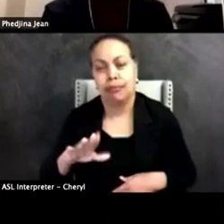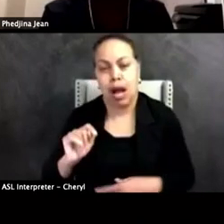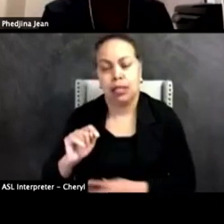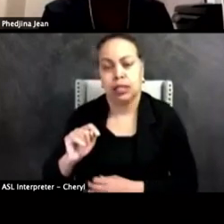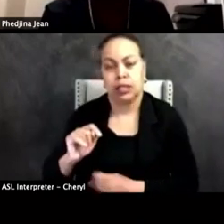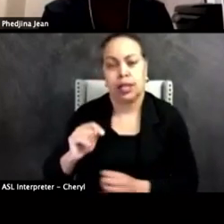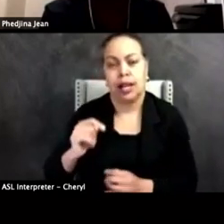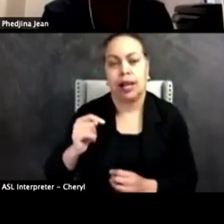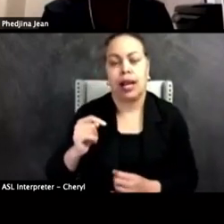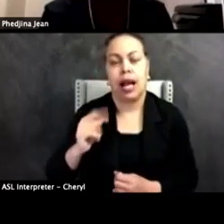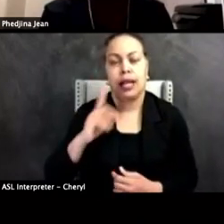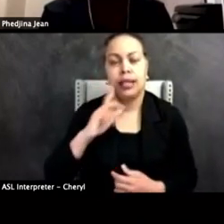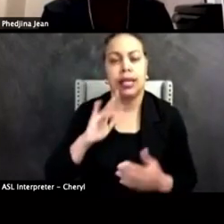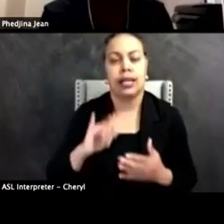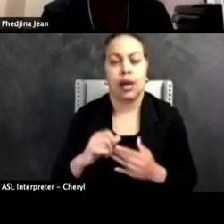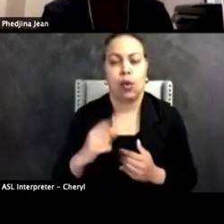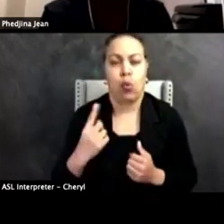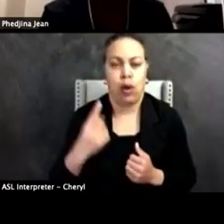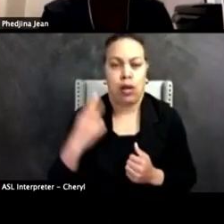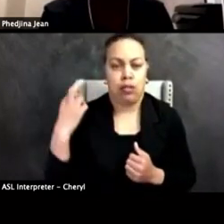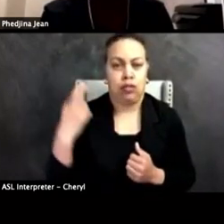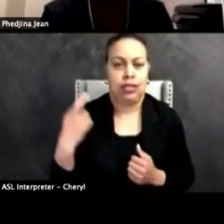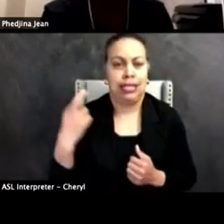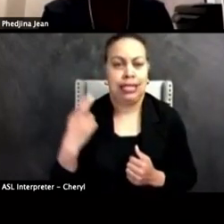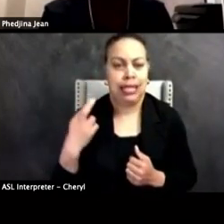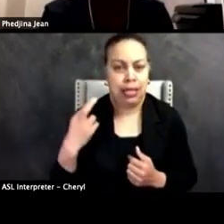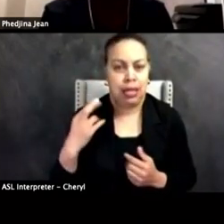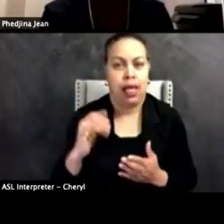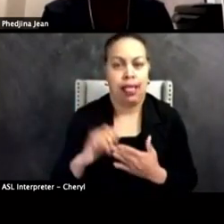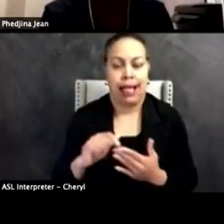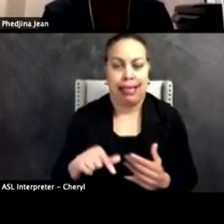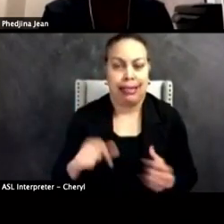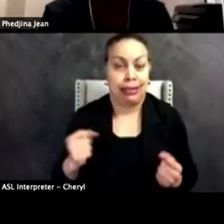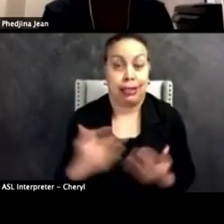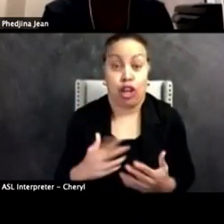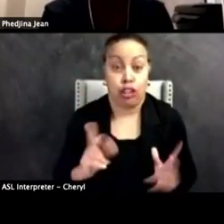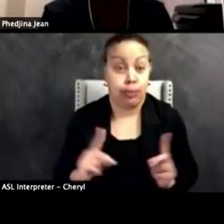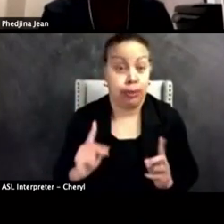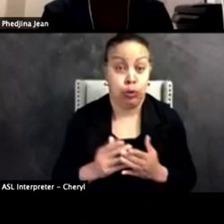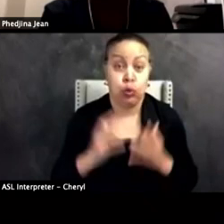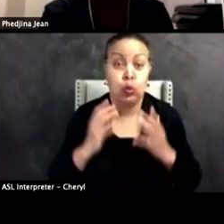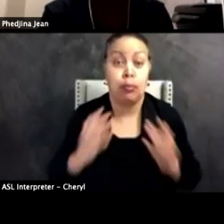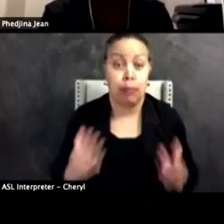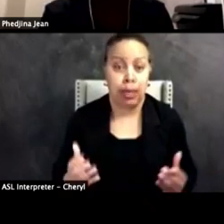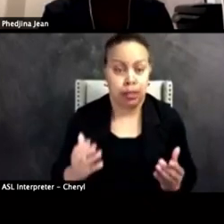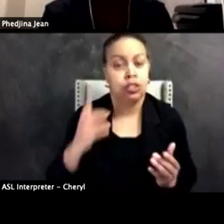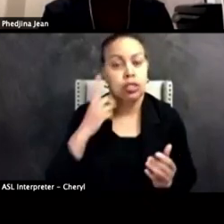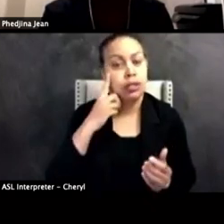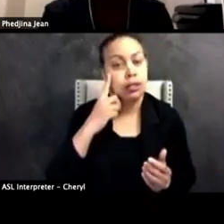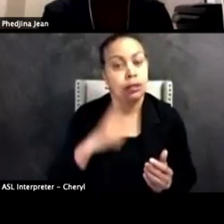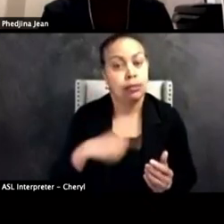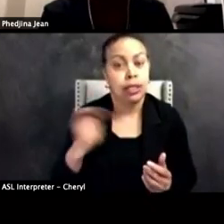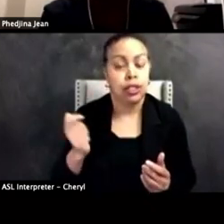I think one of the reasons this scares people so much is because